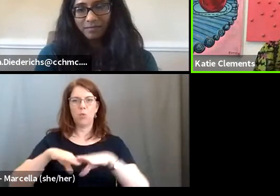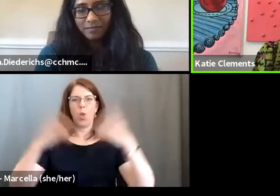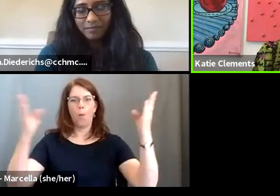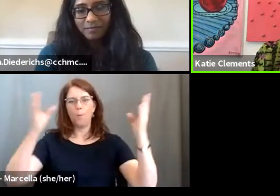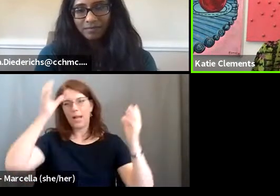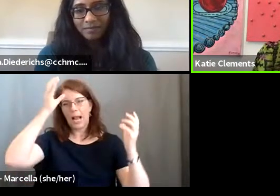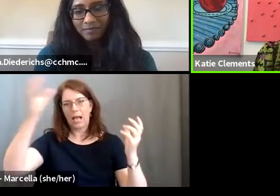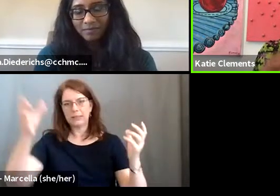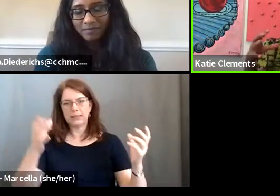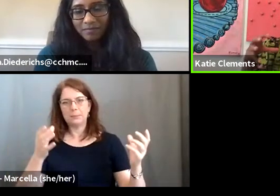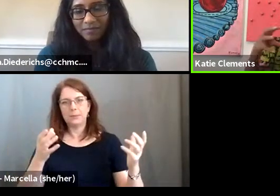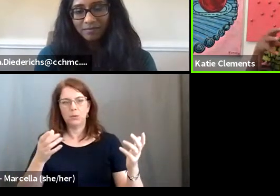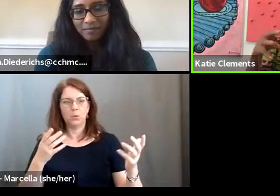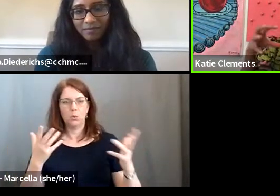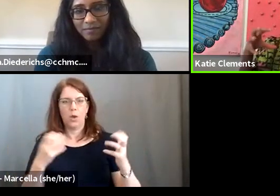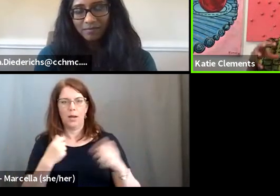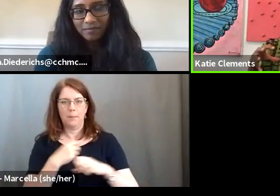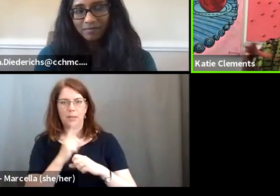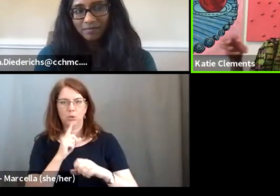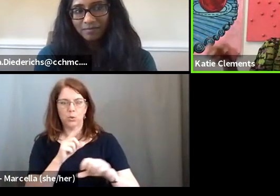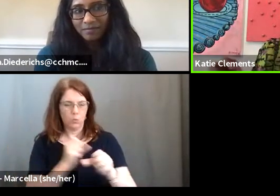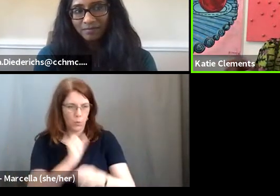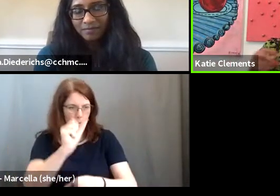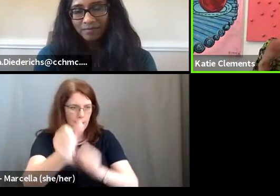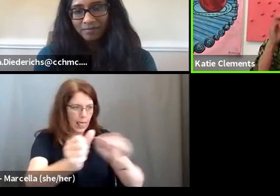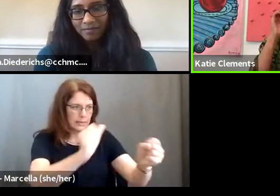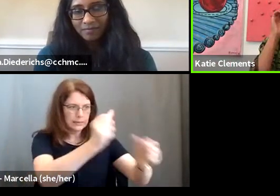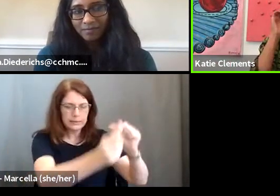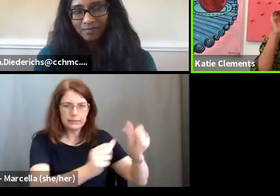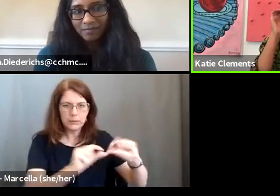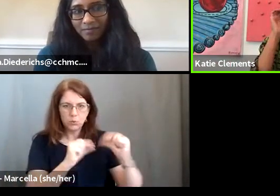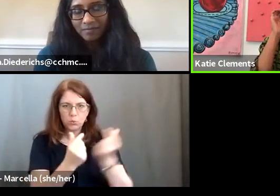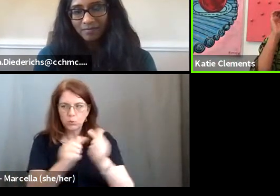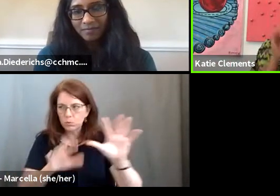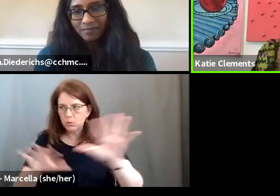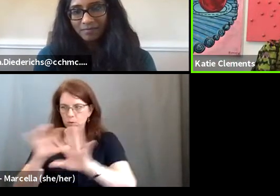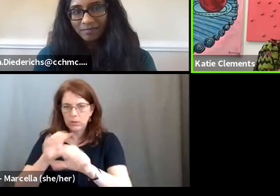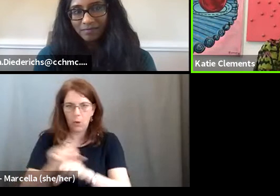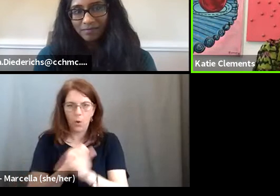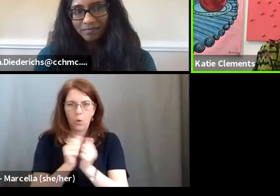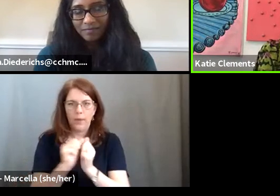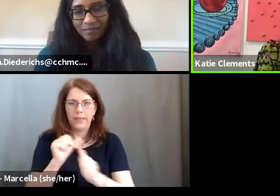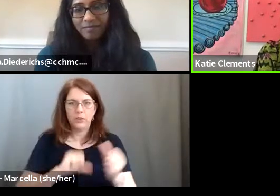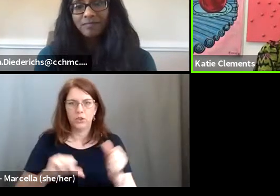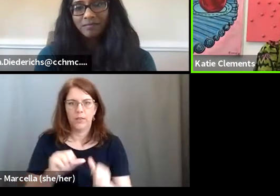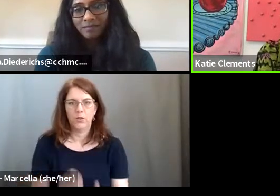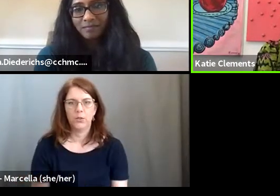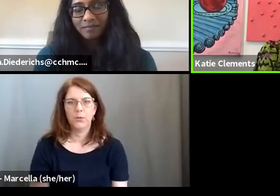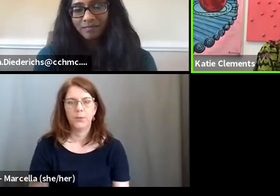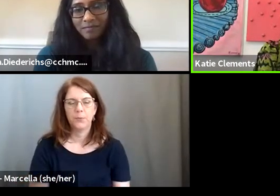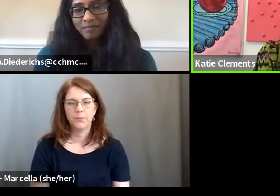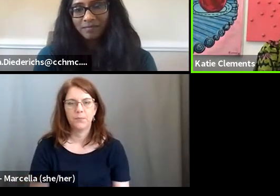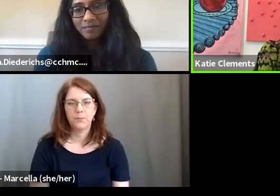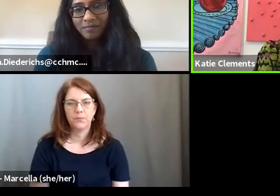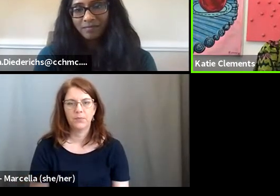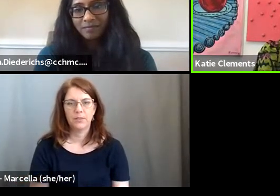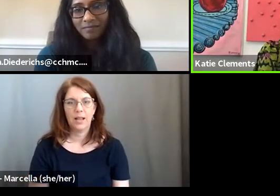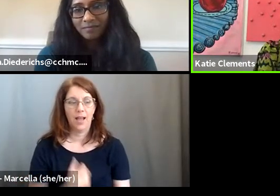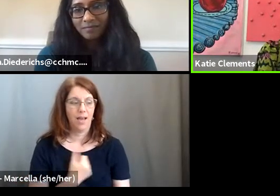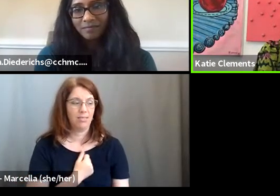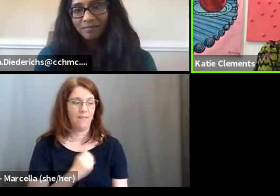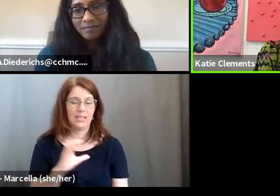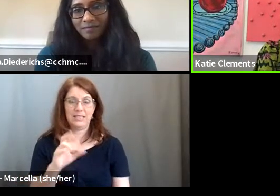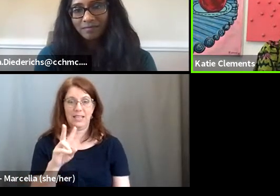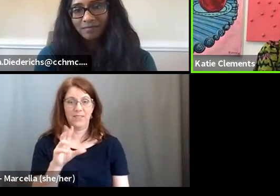make sure everybody that where we placed everybody in groups that they could work with each other. And one thing I love about CVR is